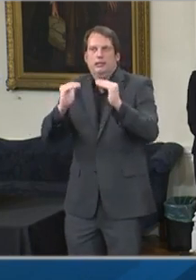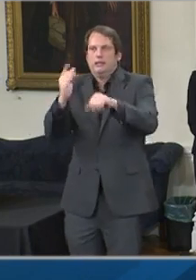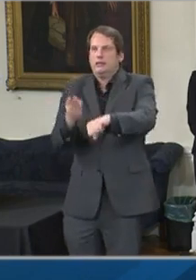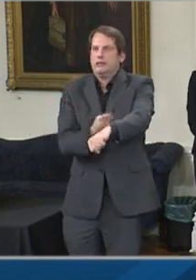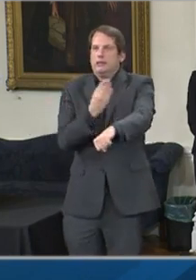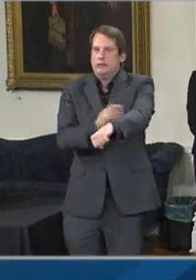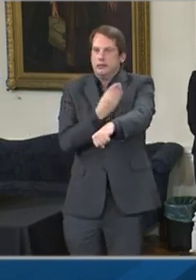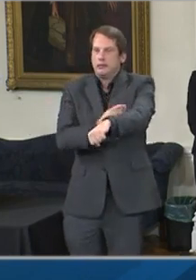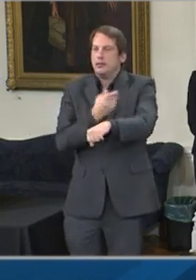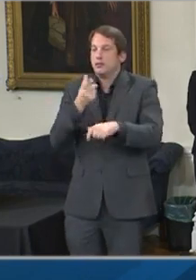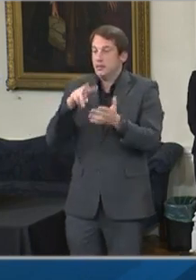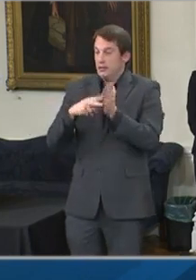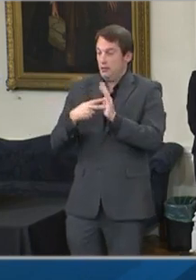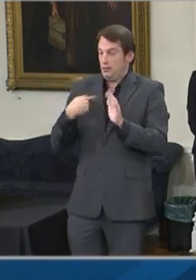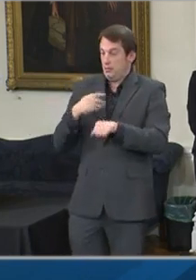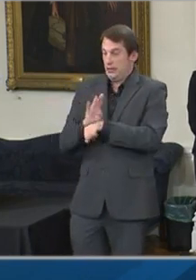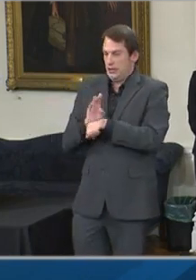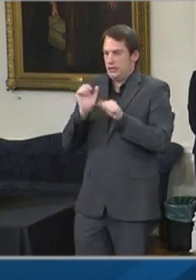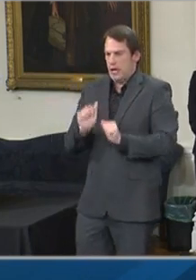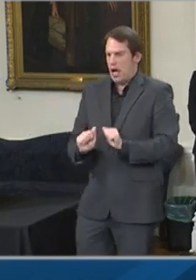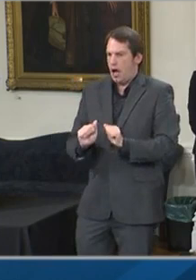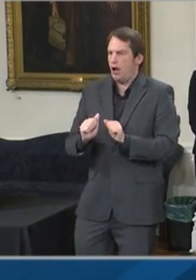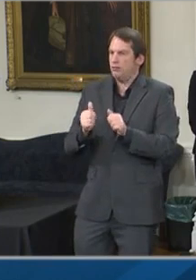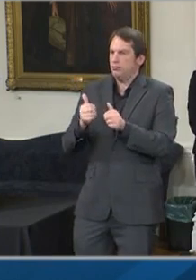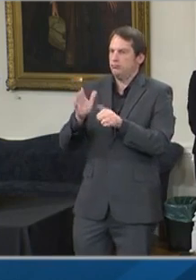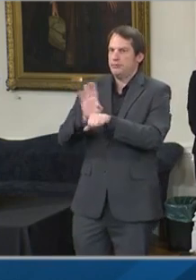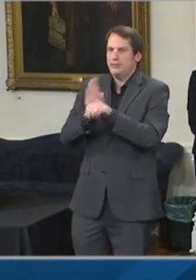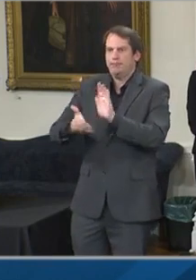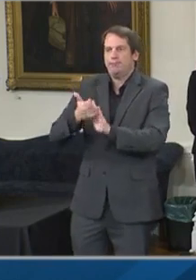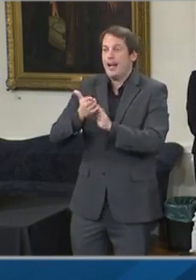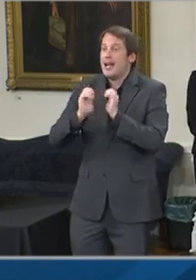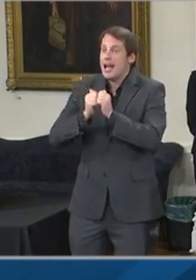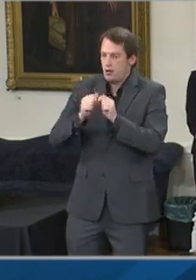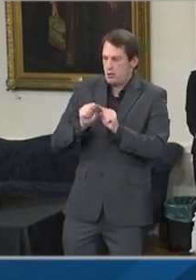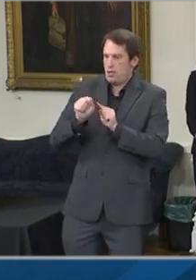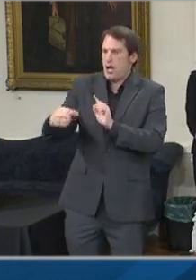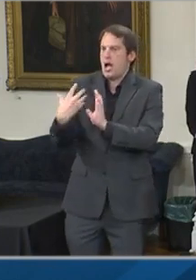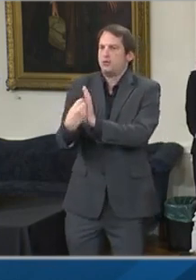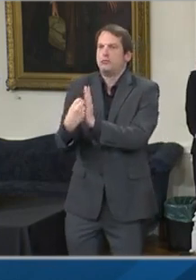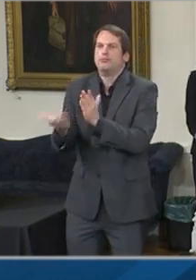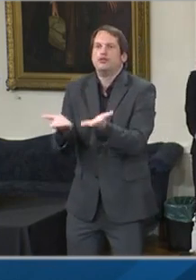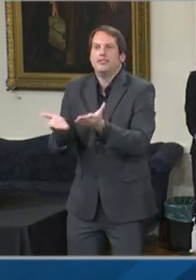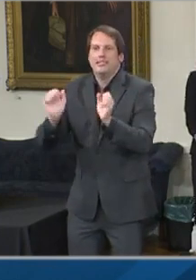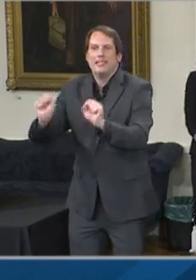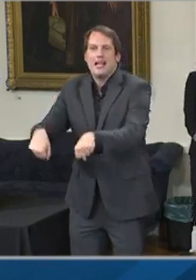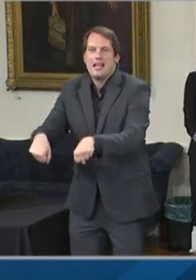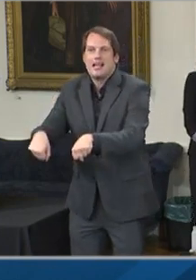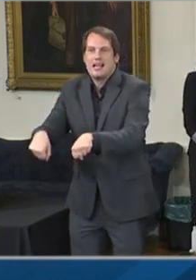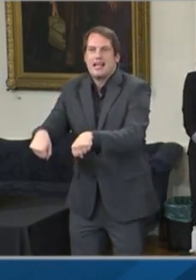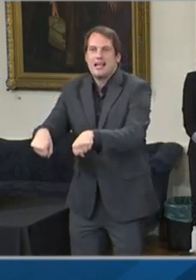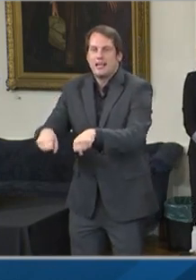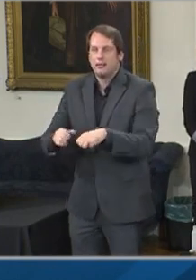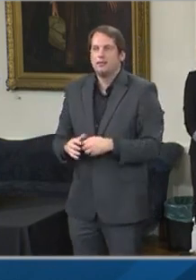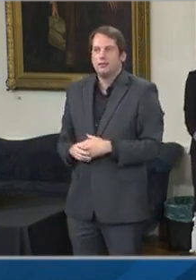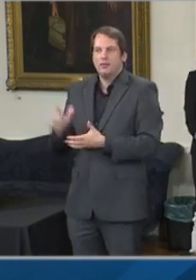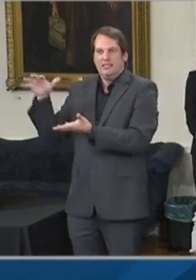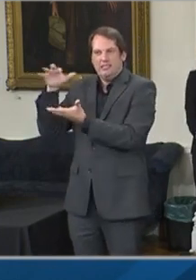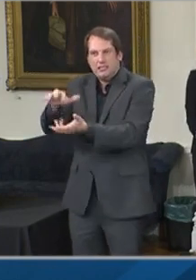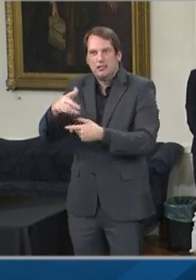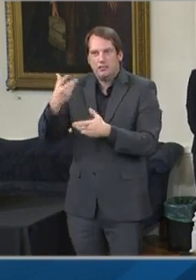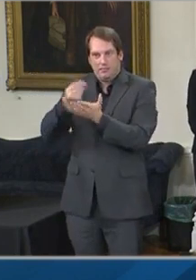purchase of PPE for restaurant staff and it will even assist struggling businesses with paying their rent.